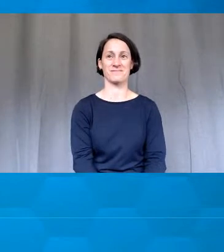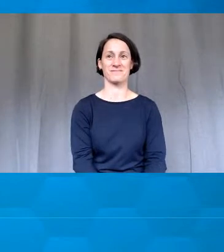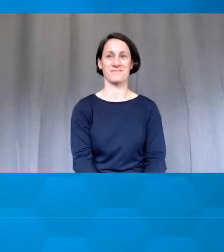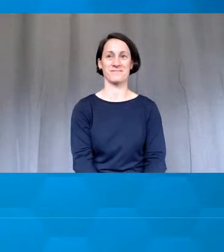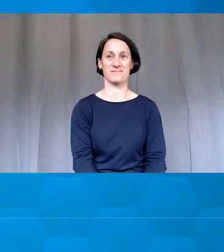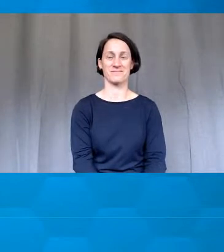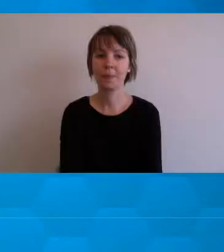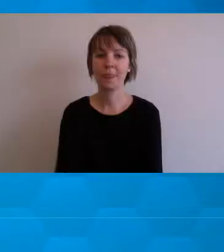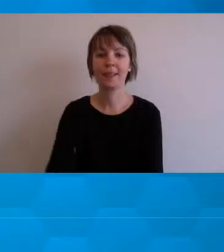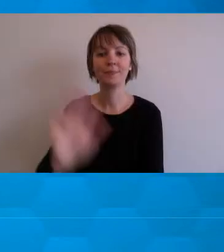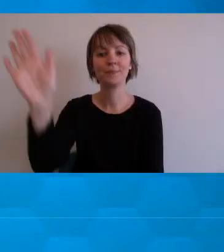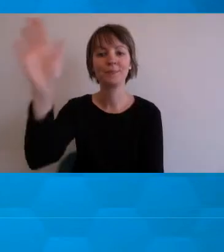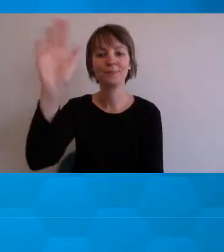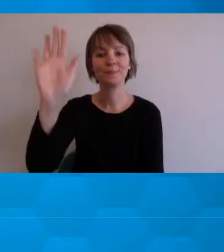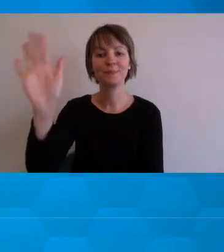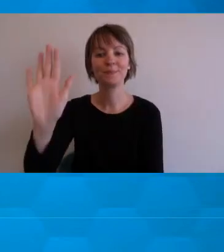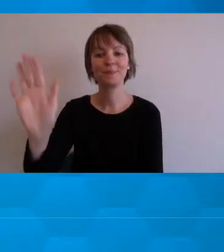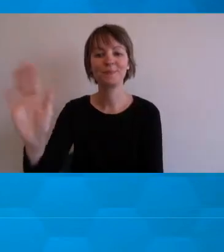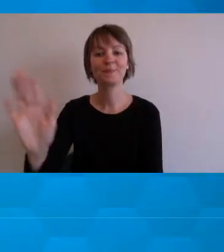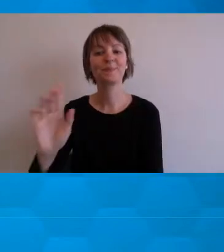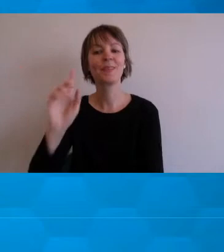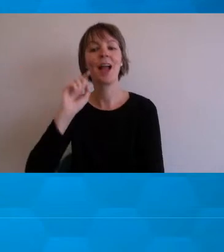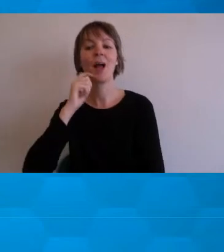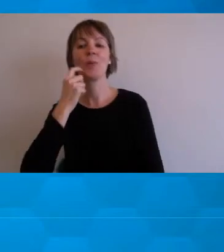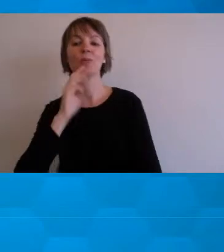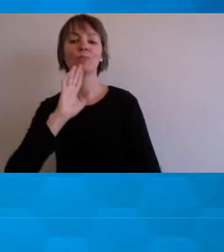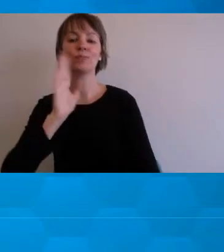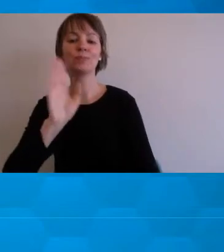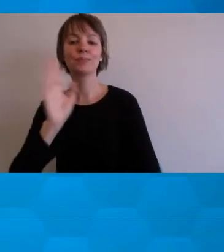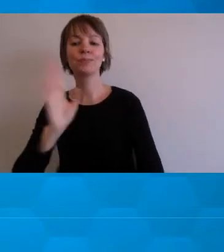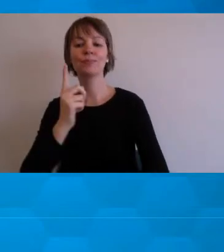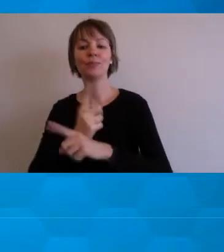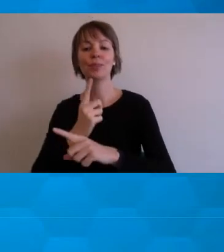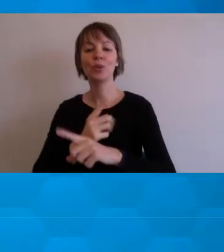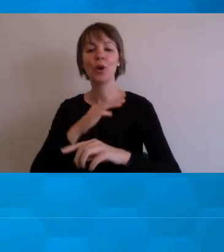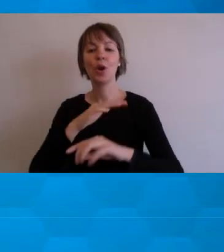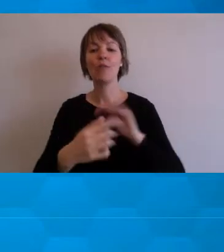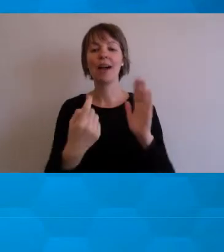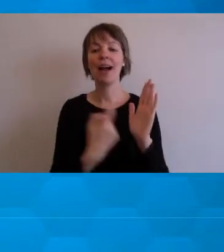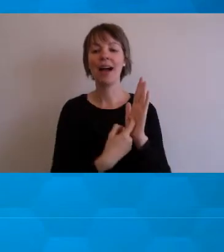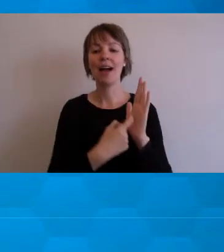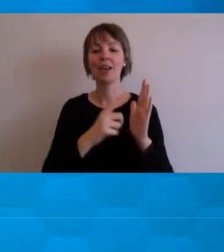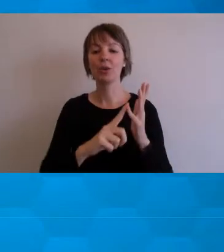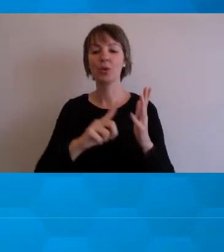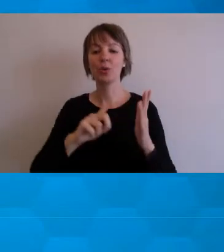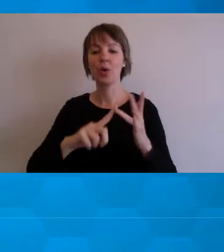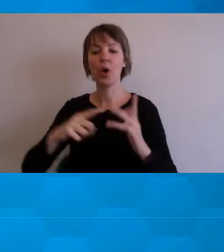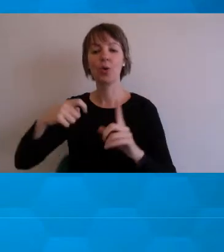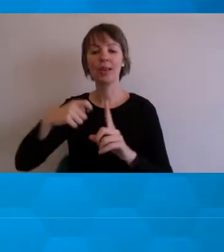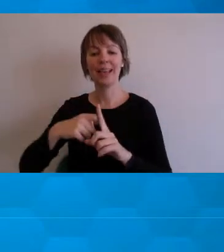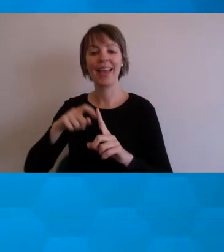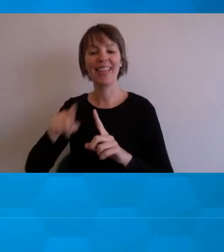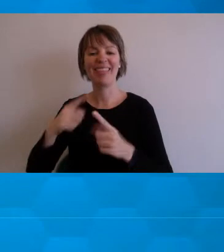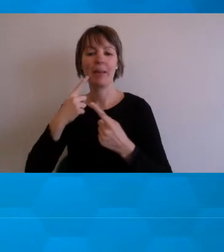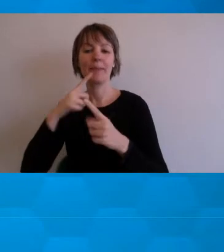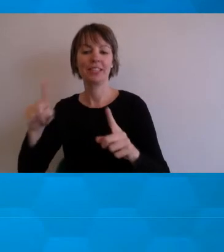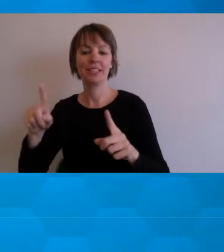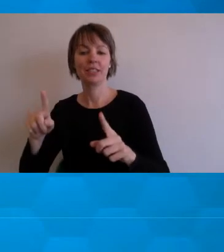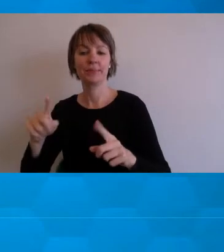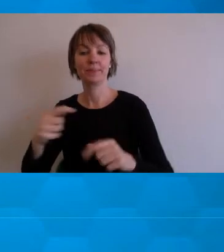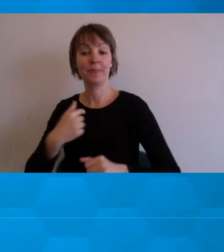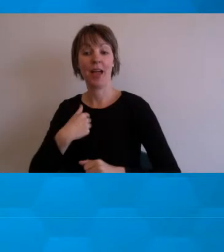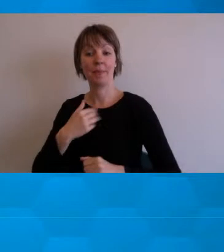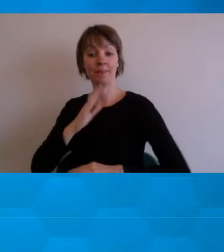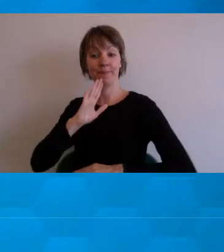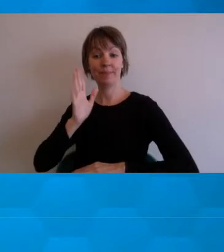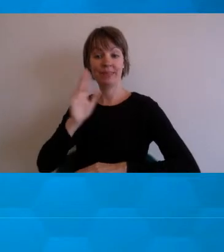Hello, everyone. I am talking today about the R U OK? message. I am a lecturer in the built